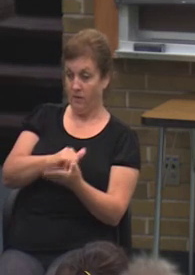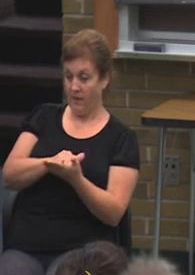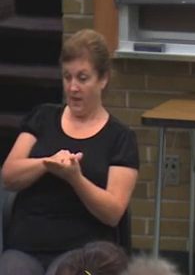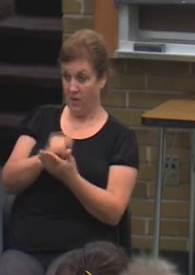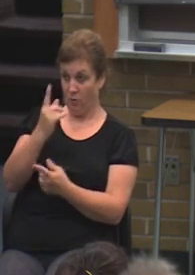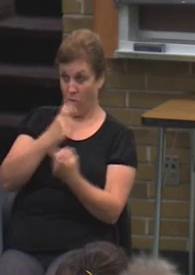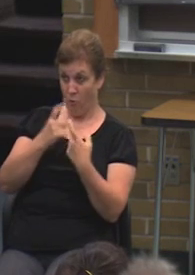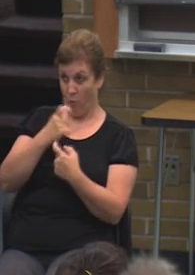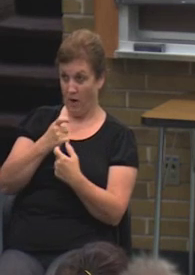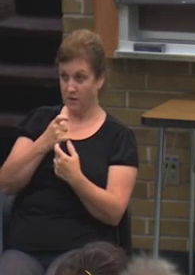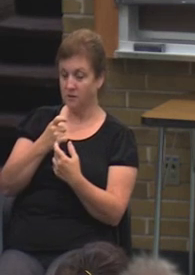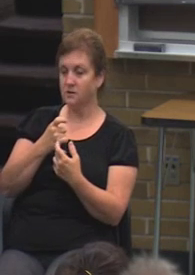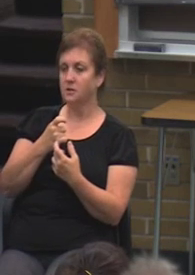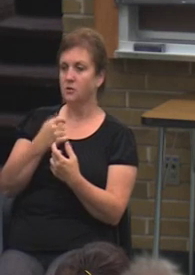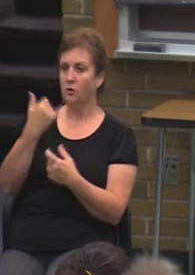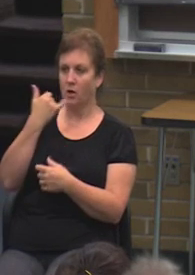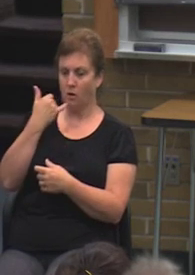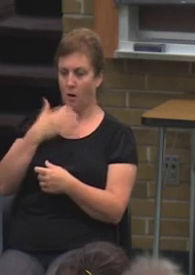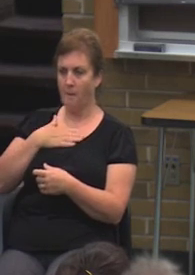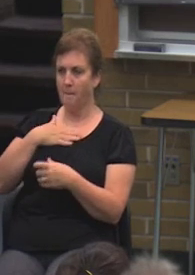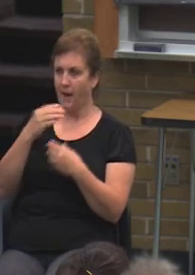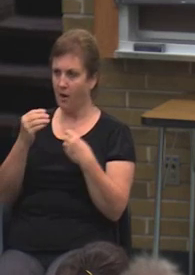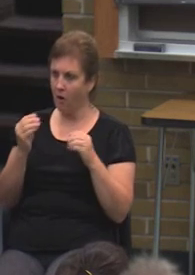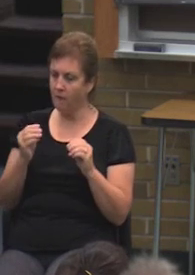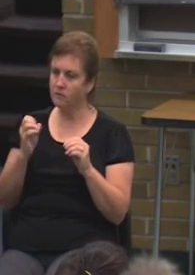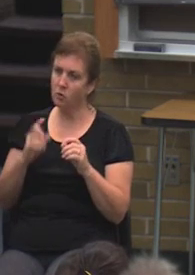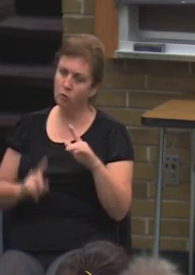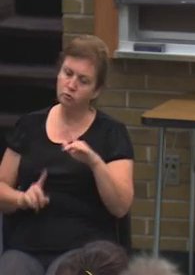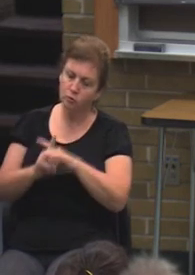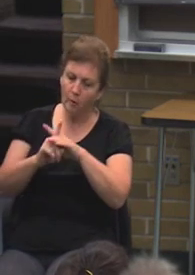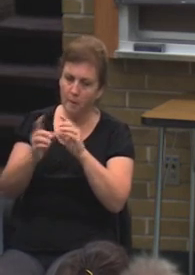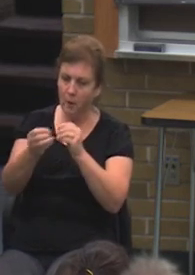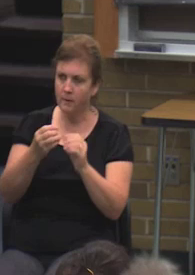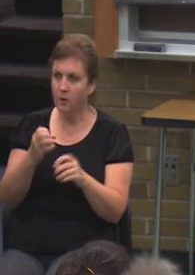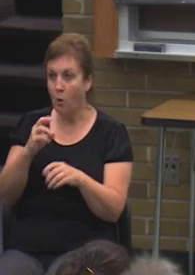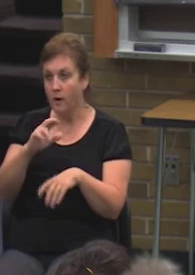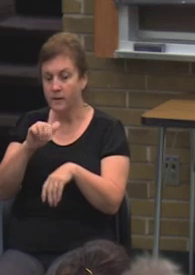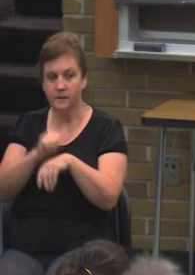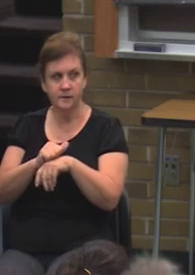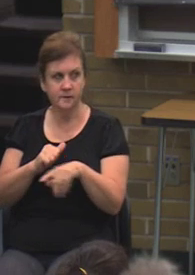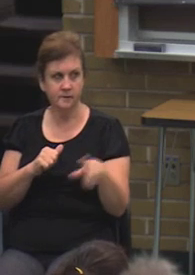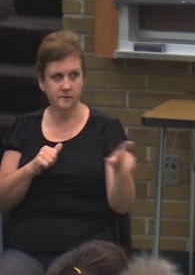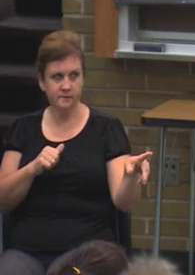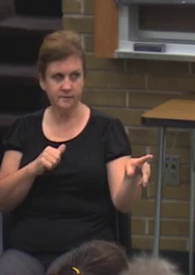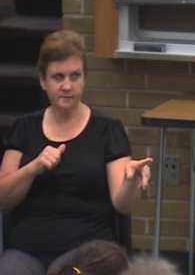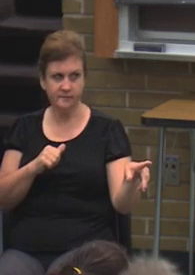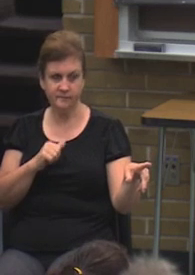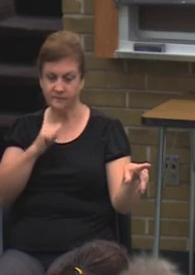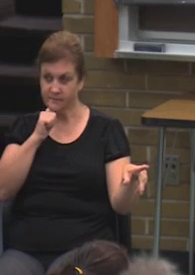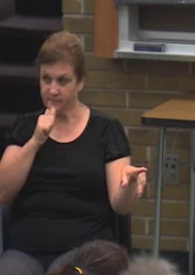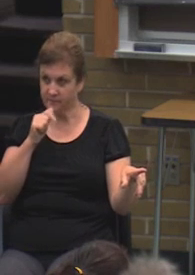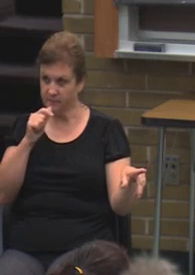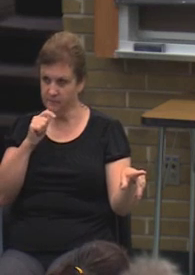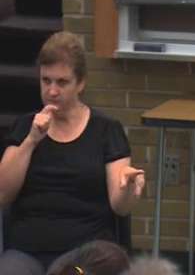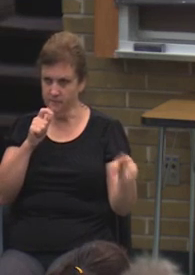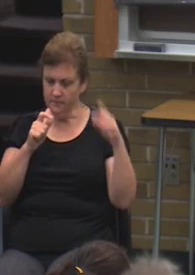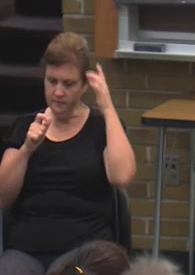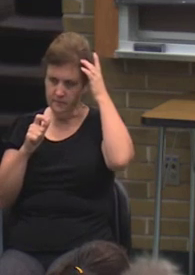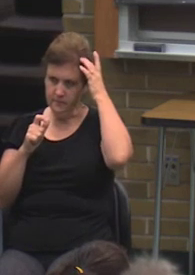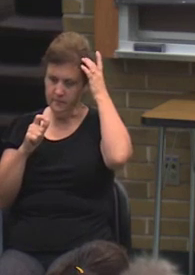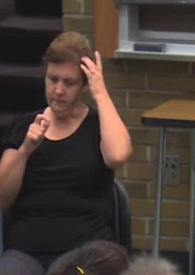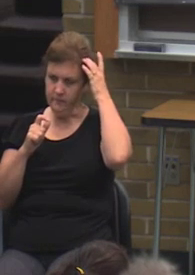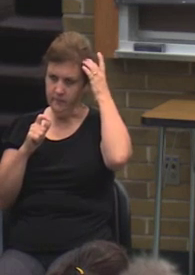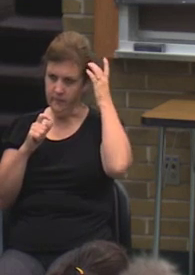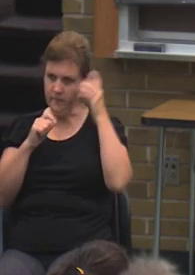up with our office by calling, stopping by, and or setting up an appointment. So, you wouldn't actually know if you got qualified until August?